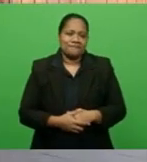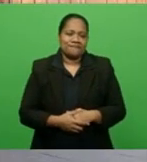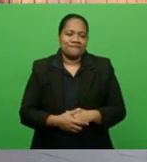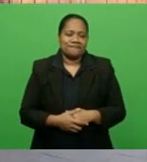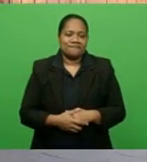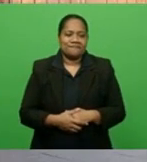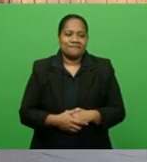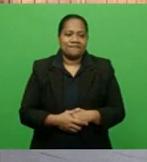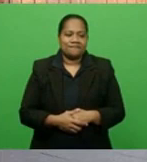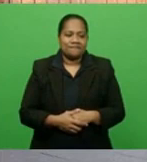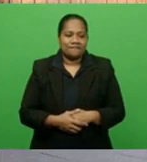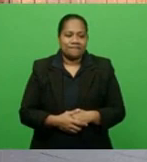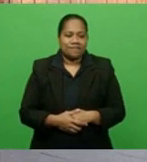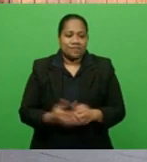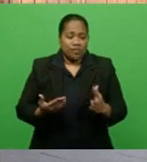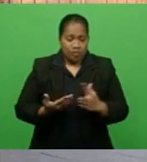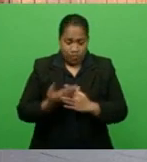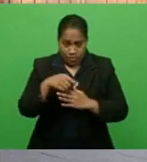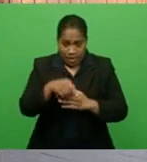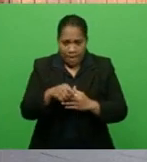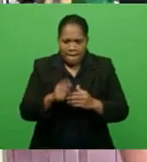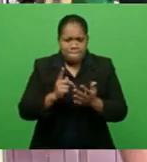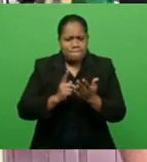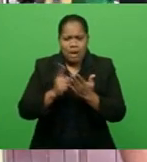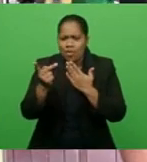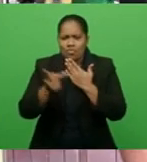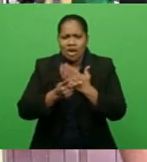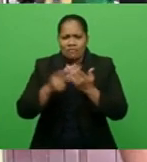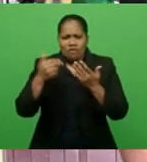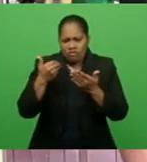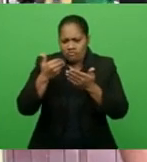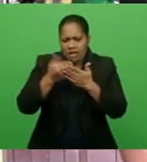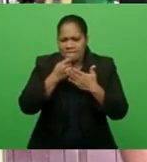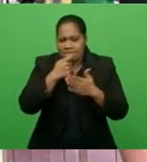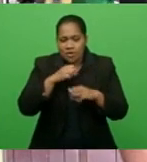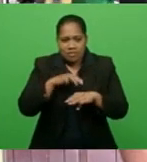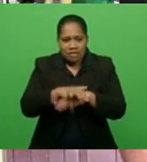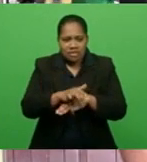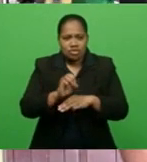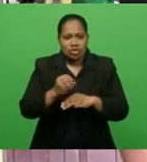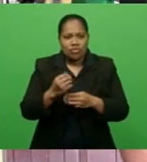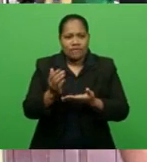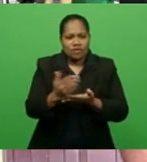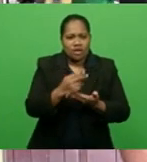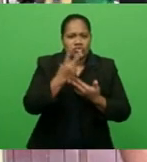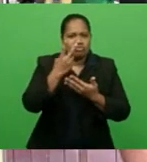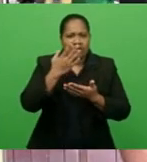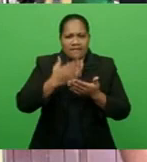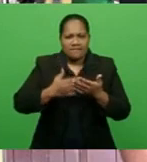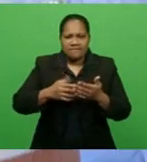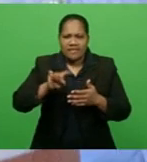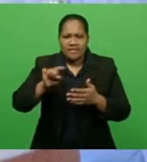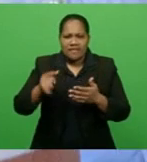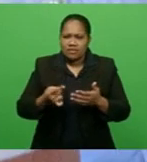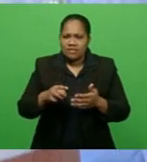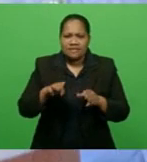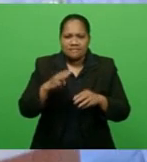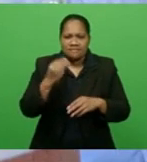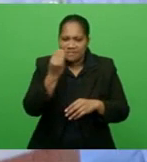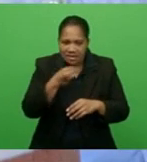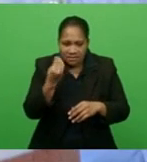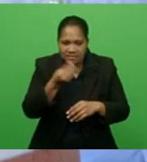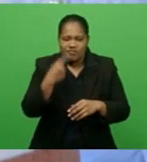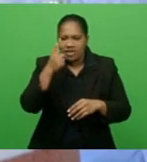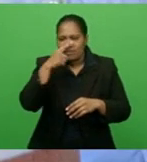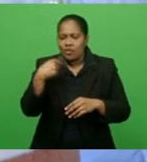Through Solielesu program over the last few months, we have provided about two and a half thousand meals to a lot of our people